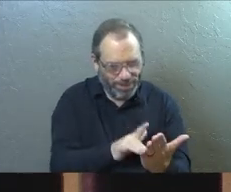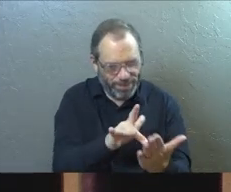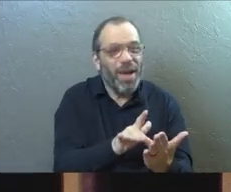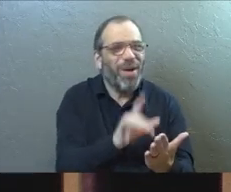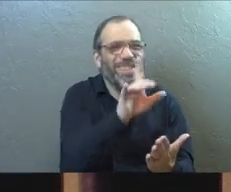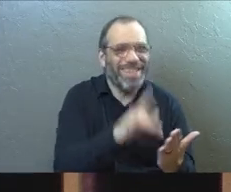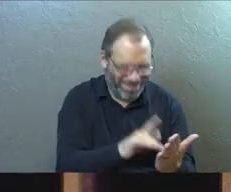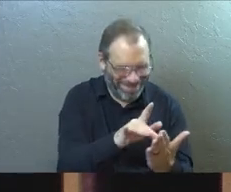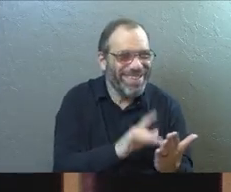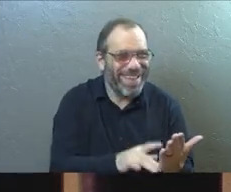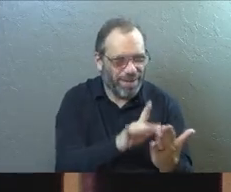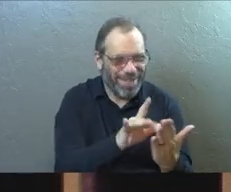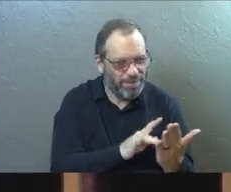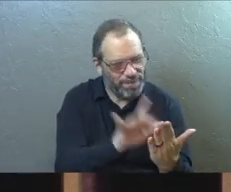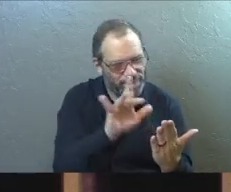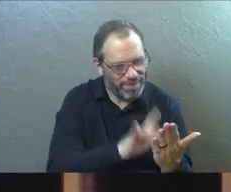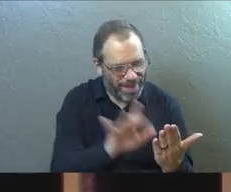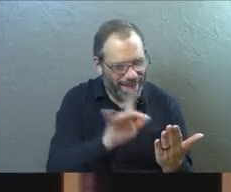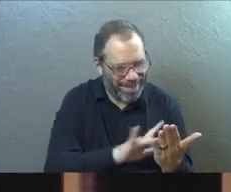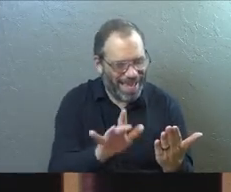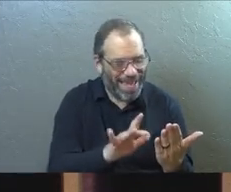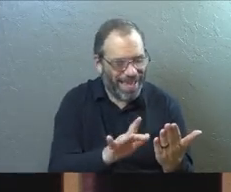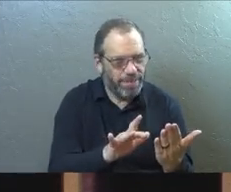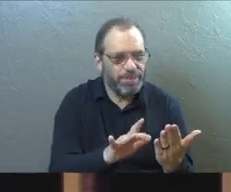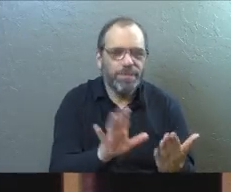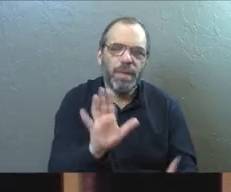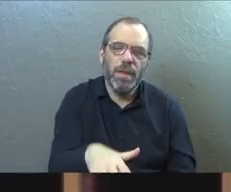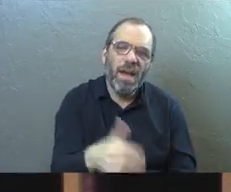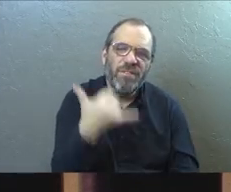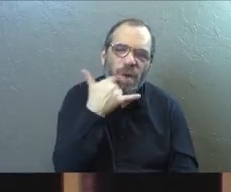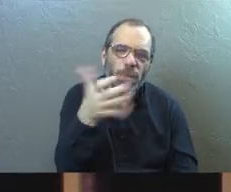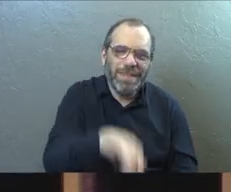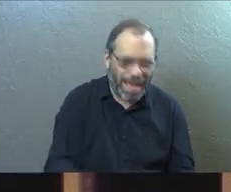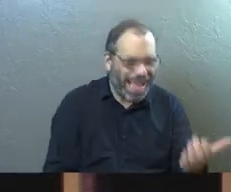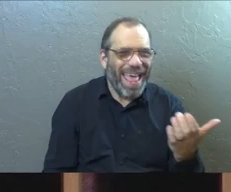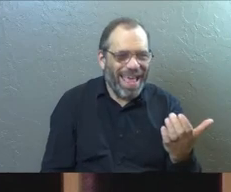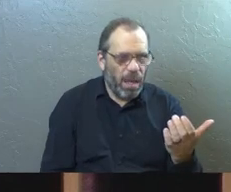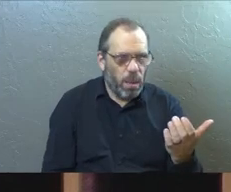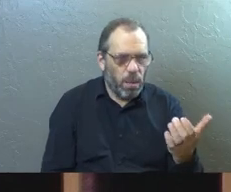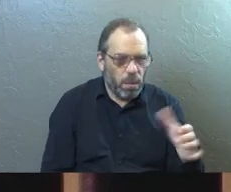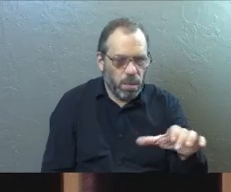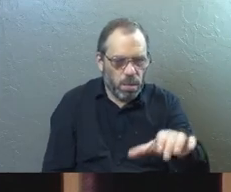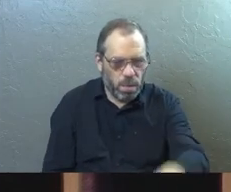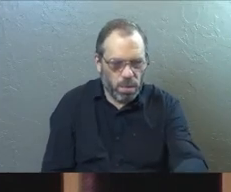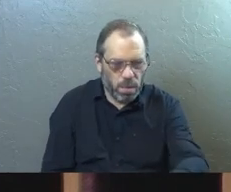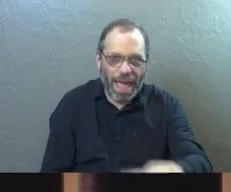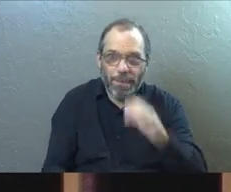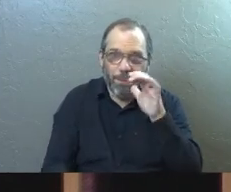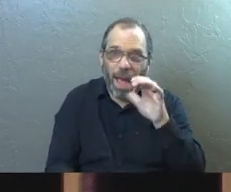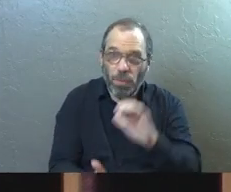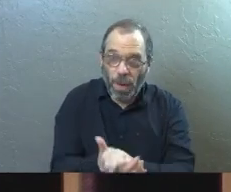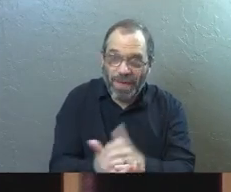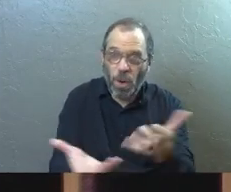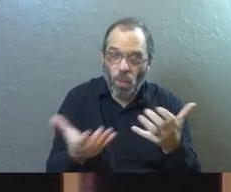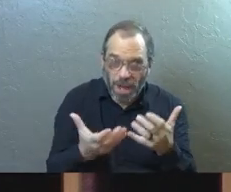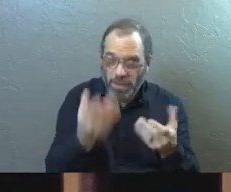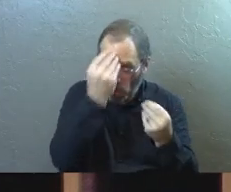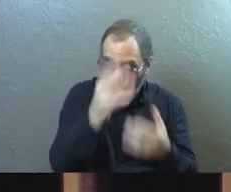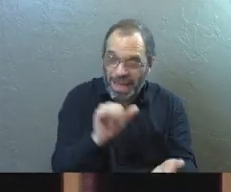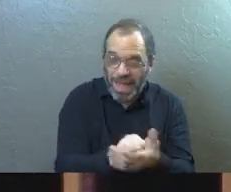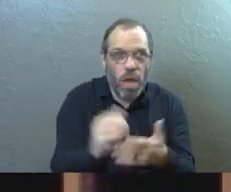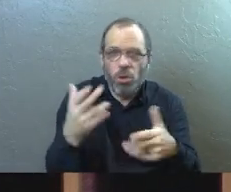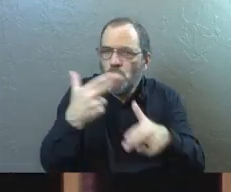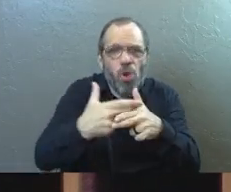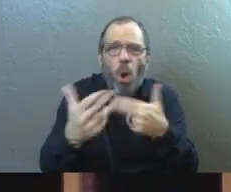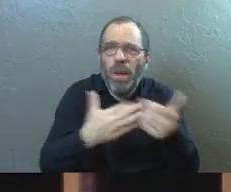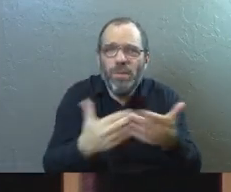active listening. And she needs that from me and she needs me to obey that. Yes? Call it whatever you want,